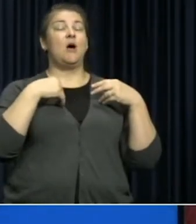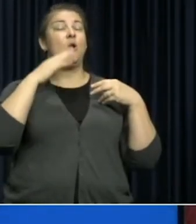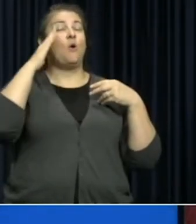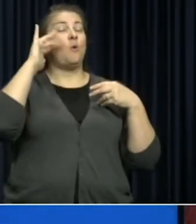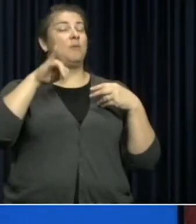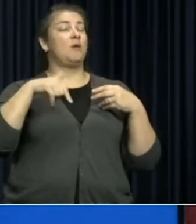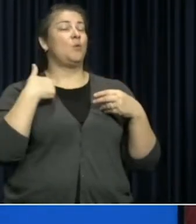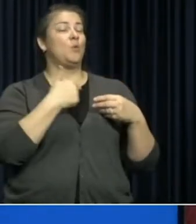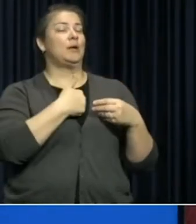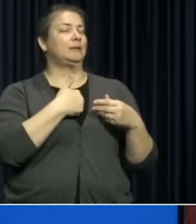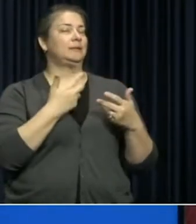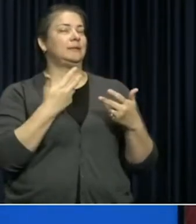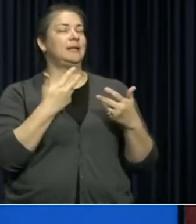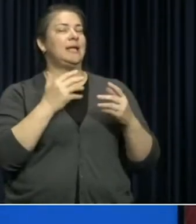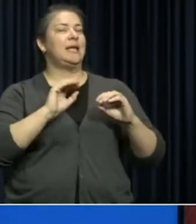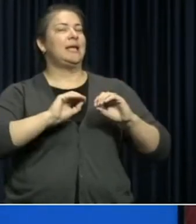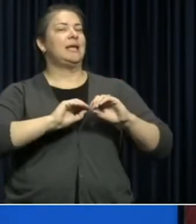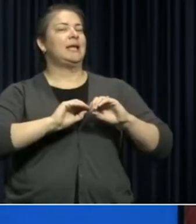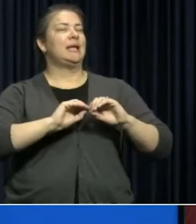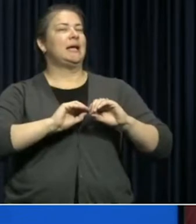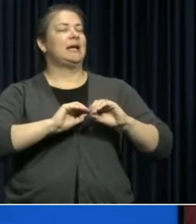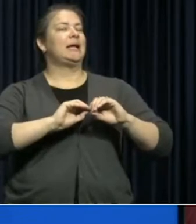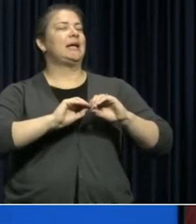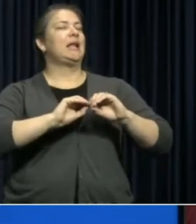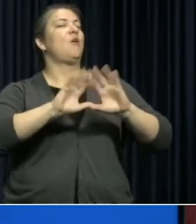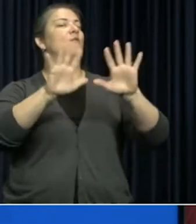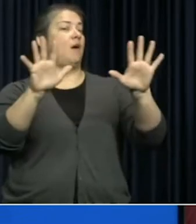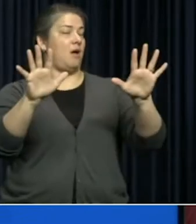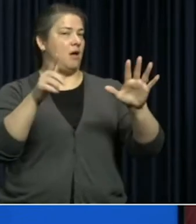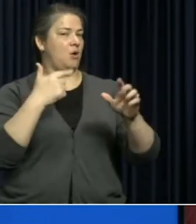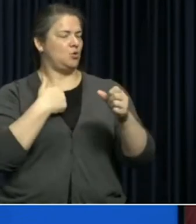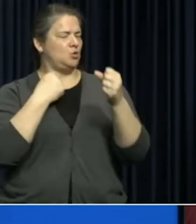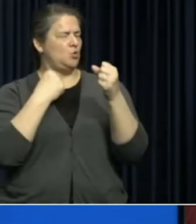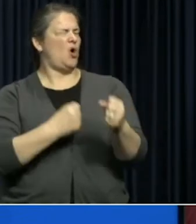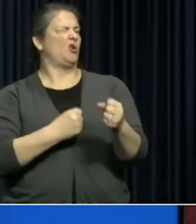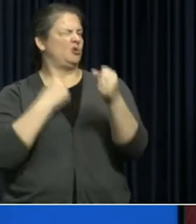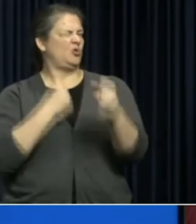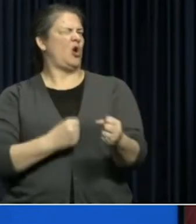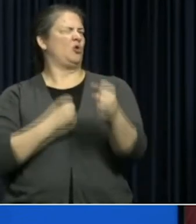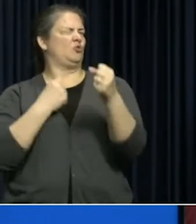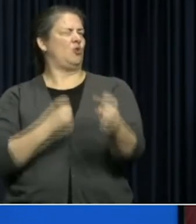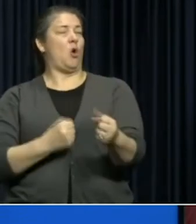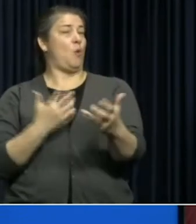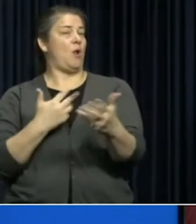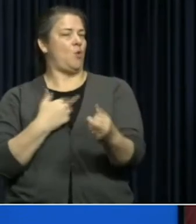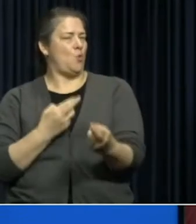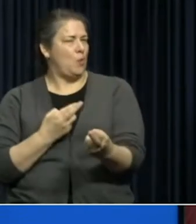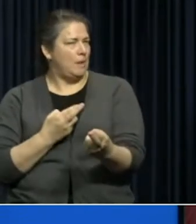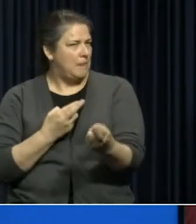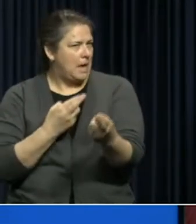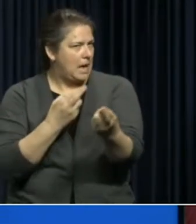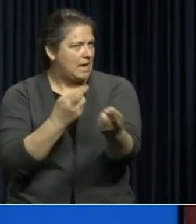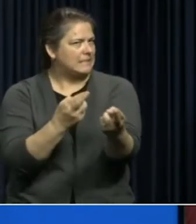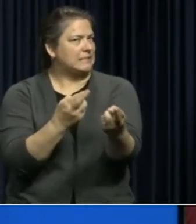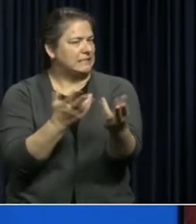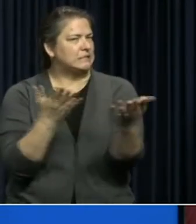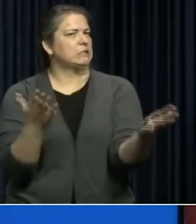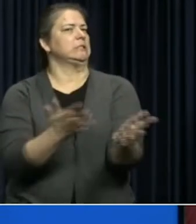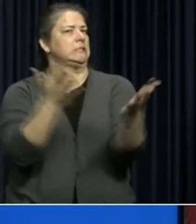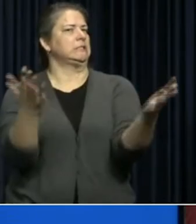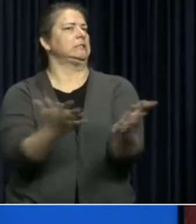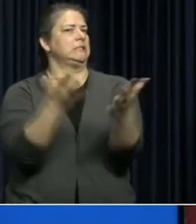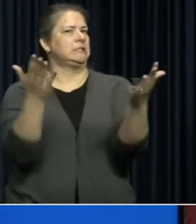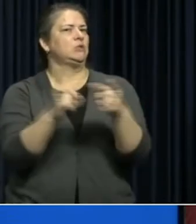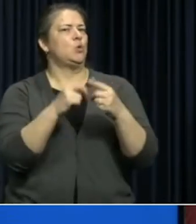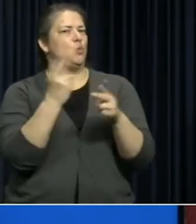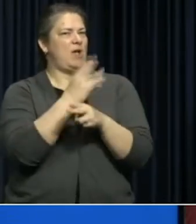very, very strongly recommending to the general public. You really need to do it to protect one another. And